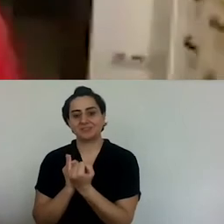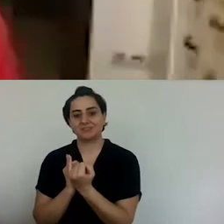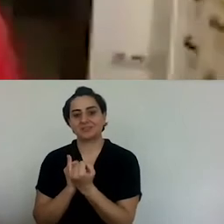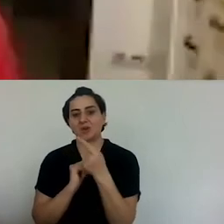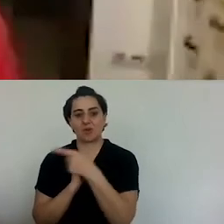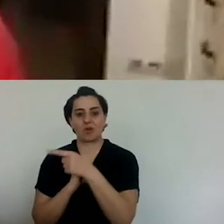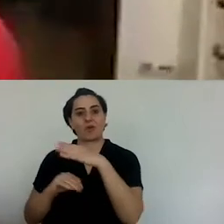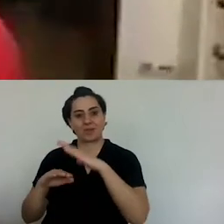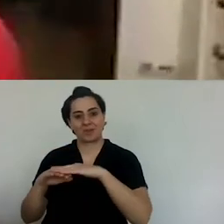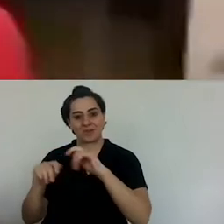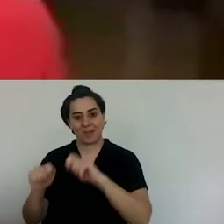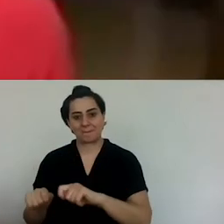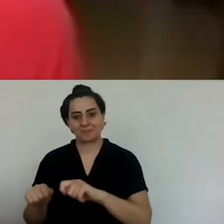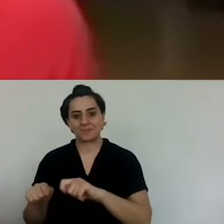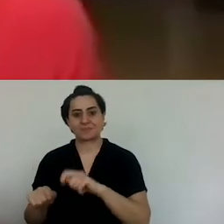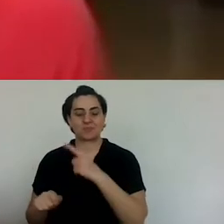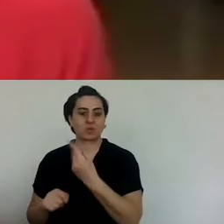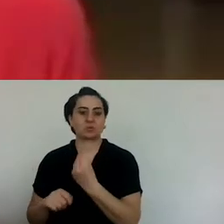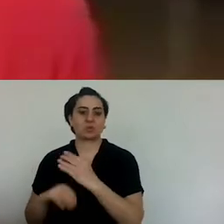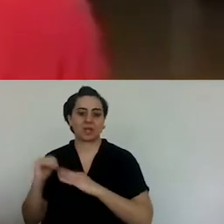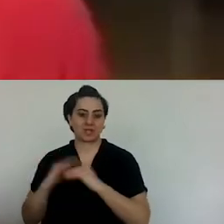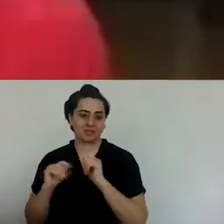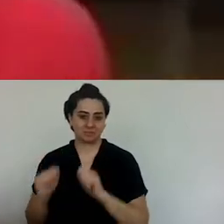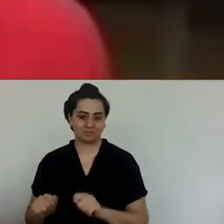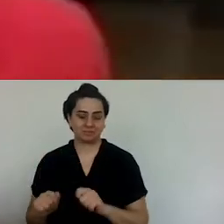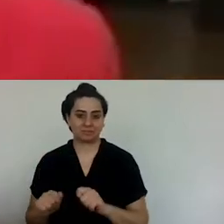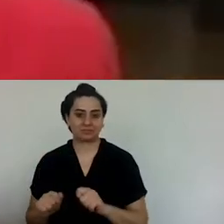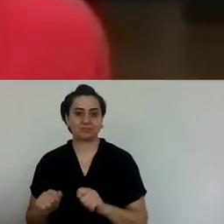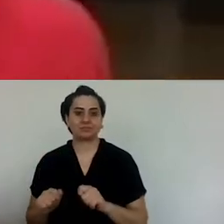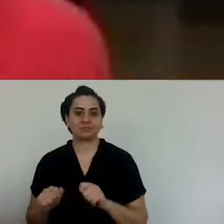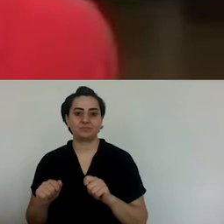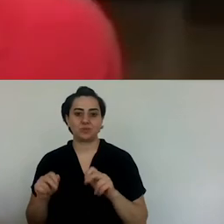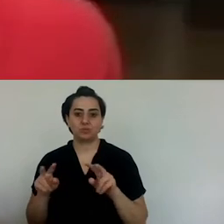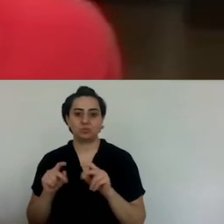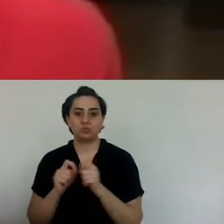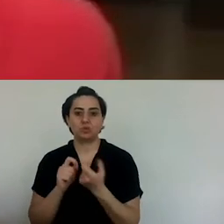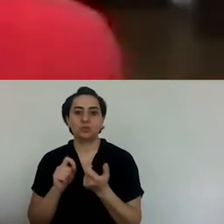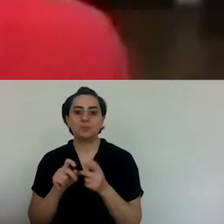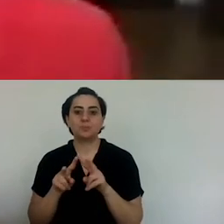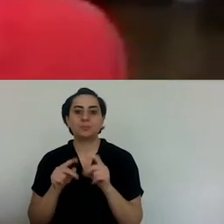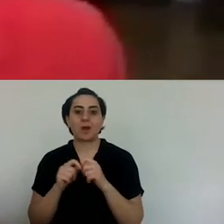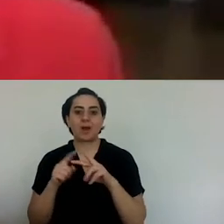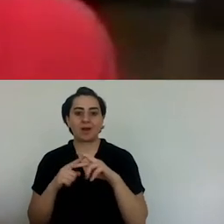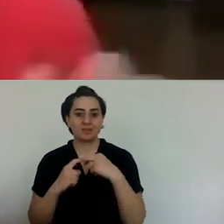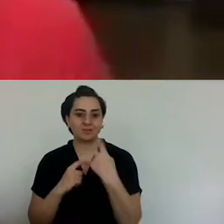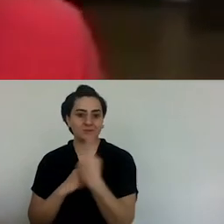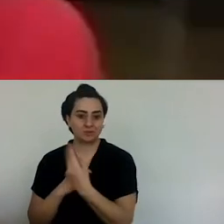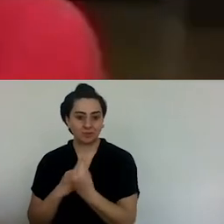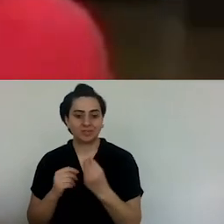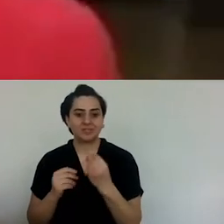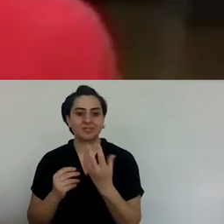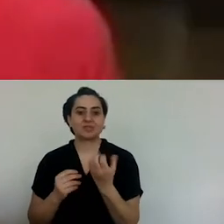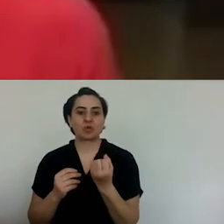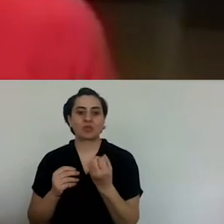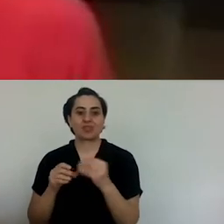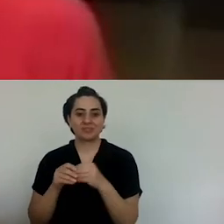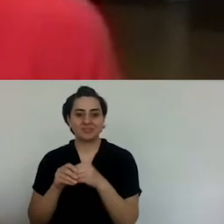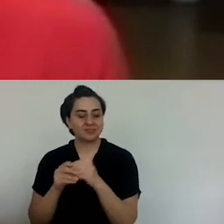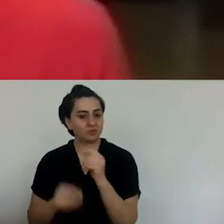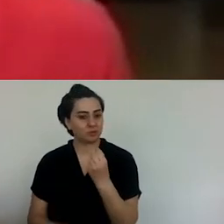can be made from one of the girls in the Madagasyon family, for example, because they know about it.